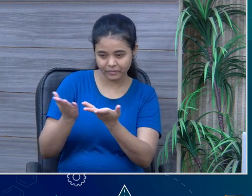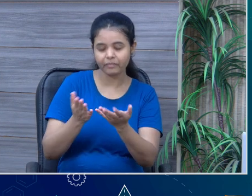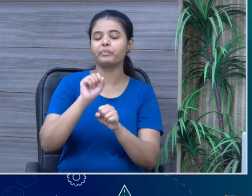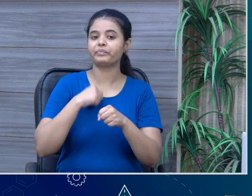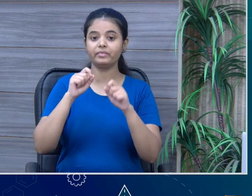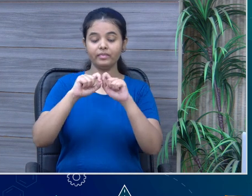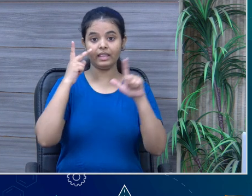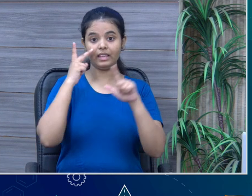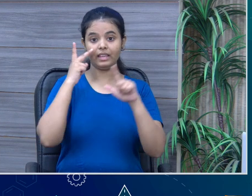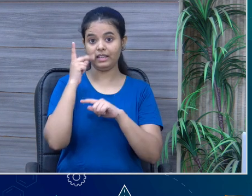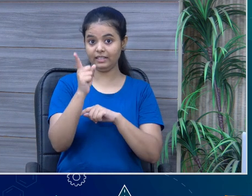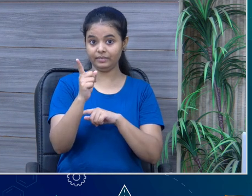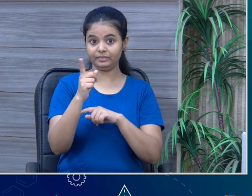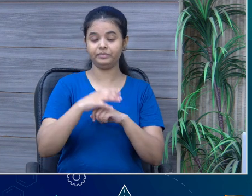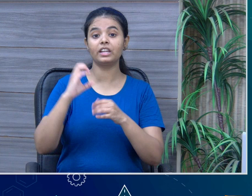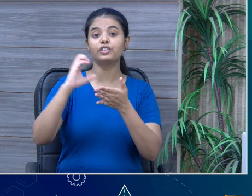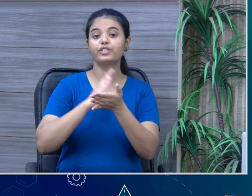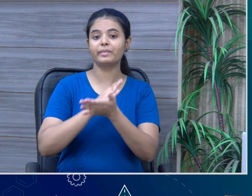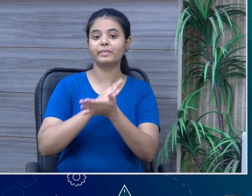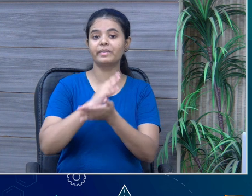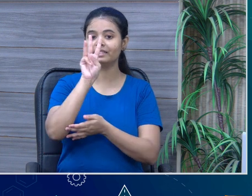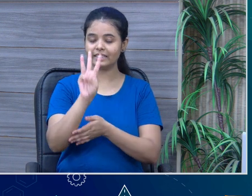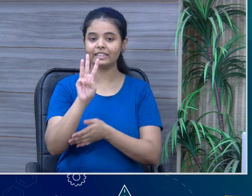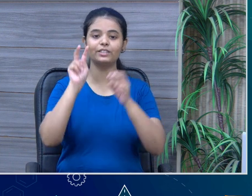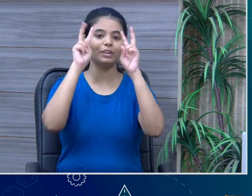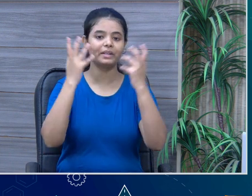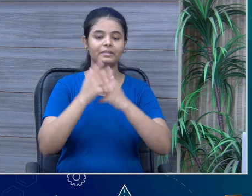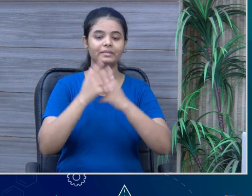chapter 3, sea song.